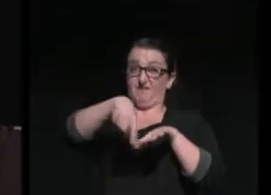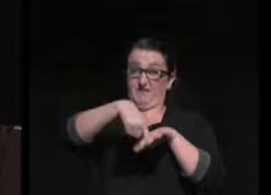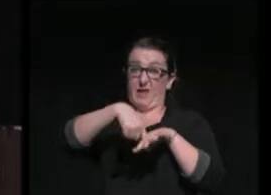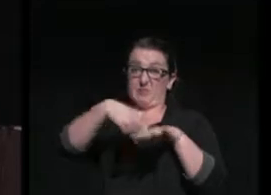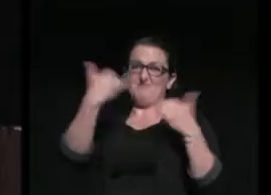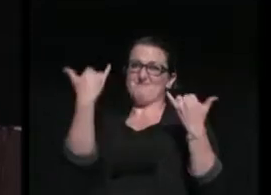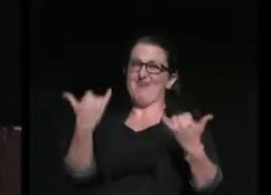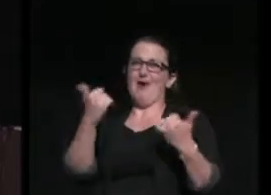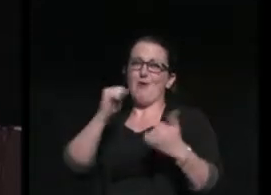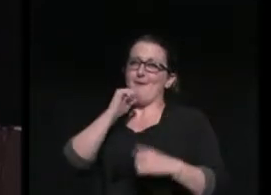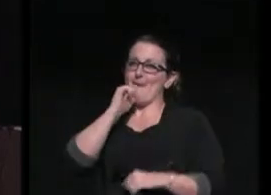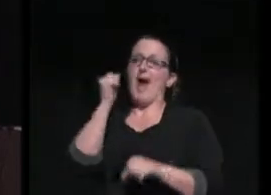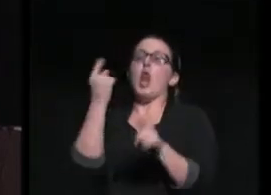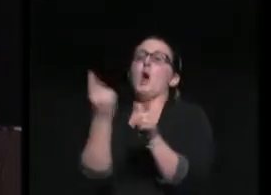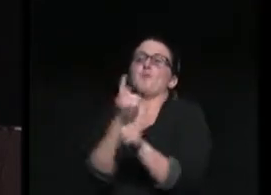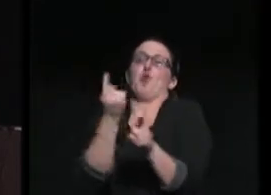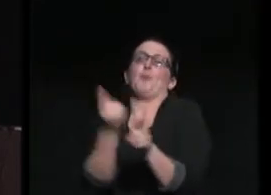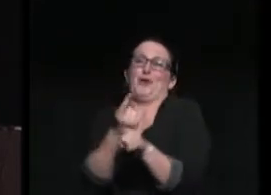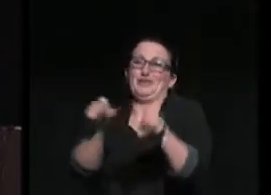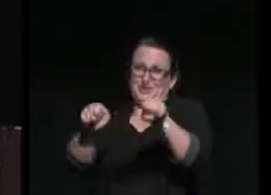considered appropriate for